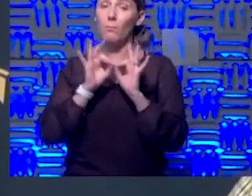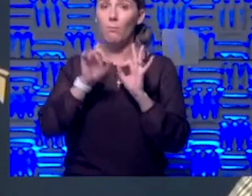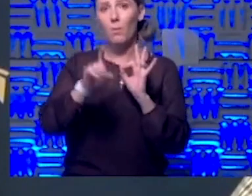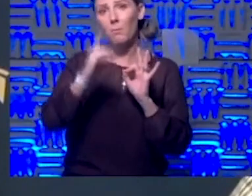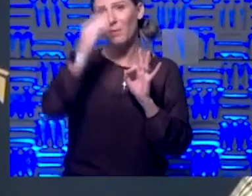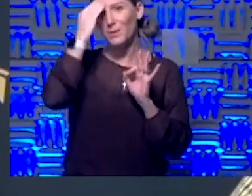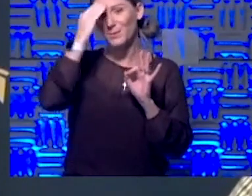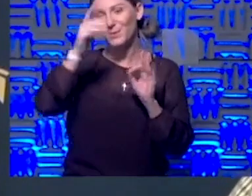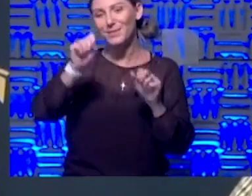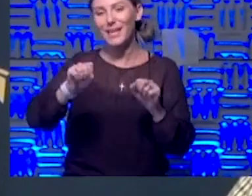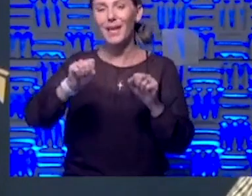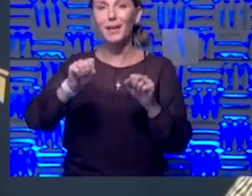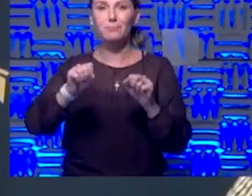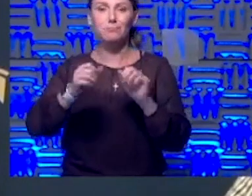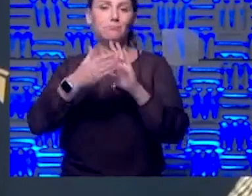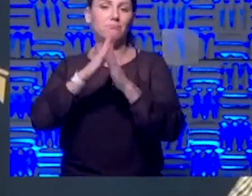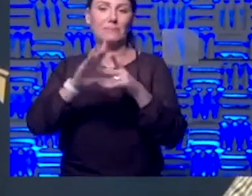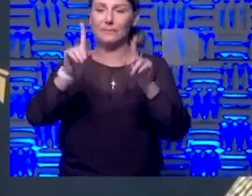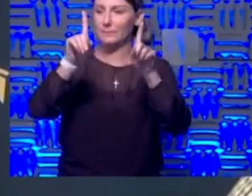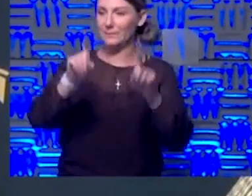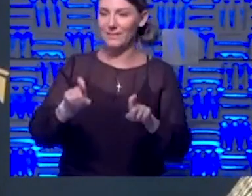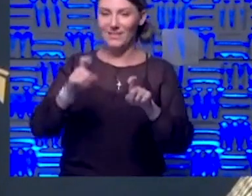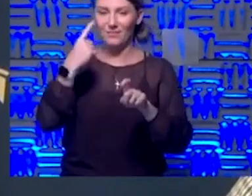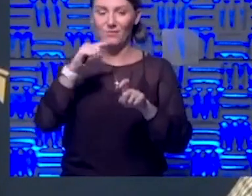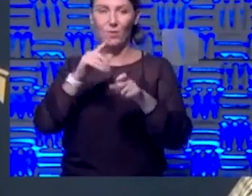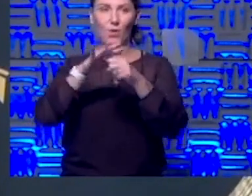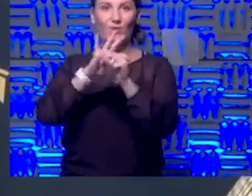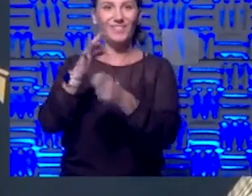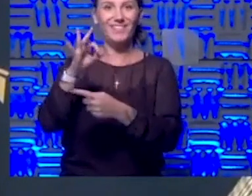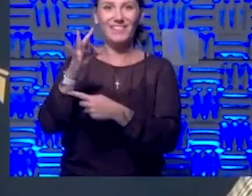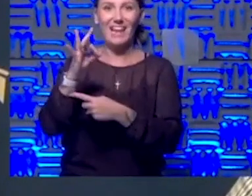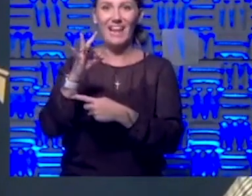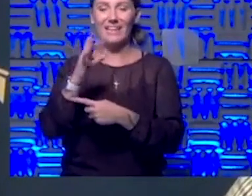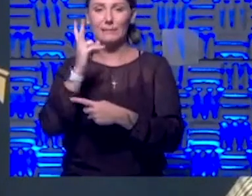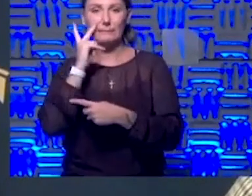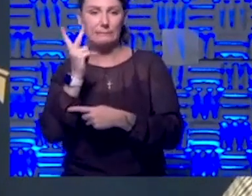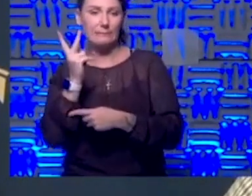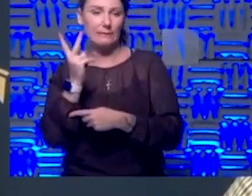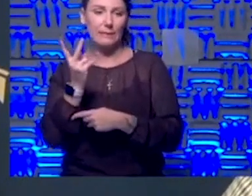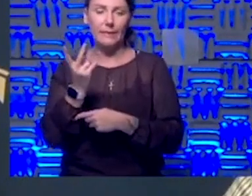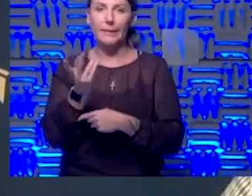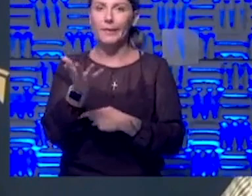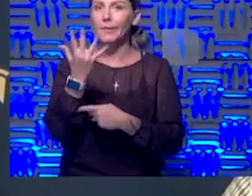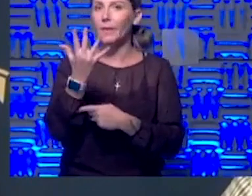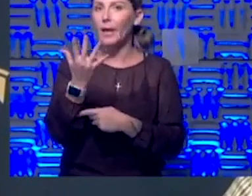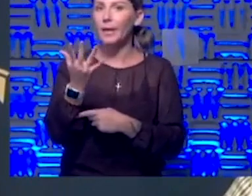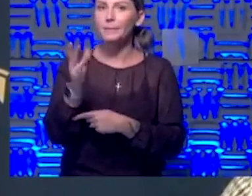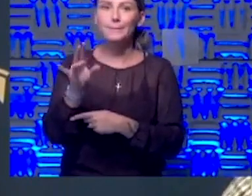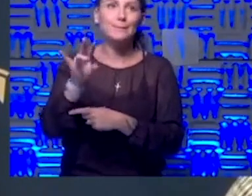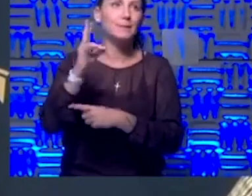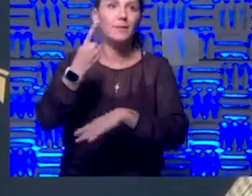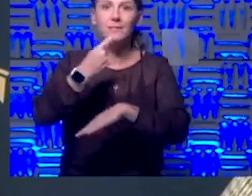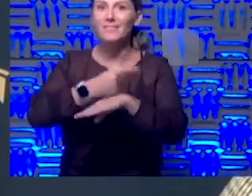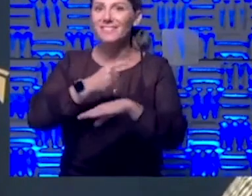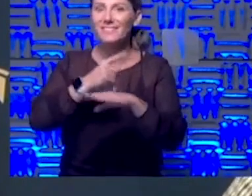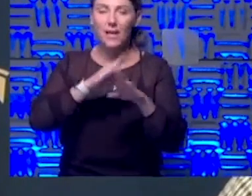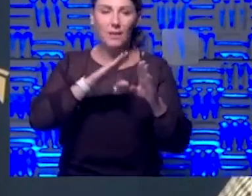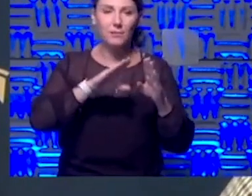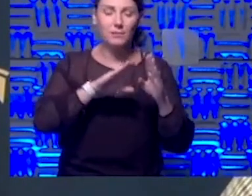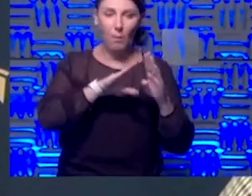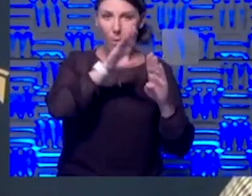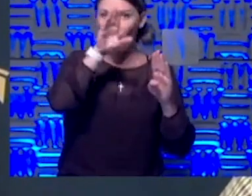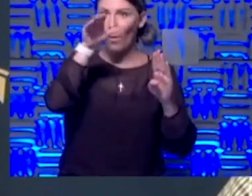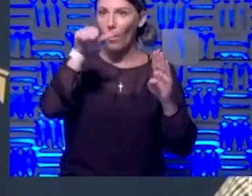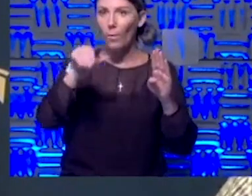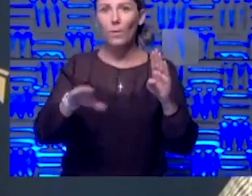you could be tested for COVID. And I've seen, you know, five to seven day waves in the community that I've seen with